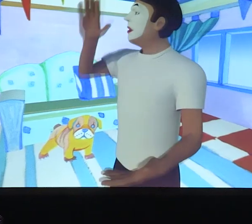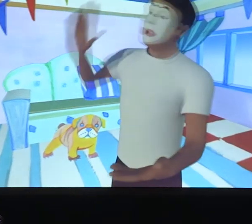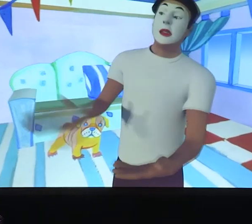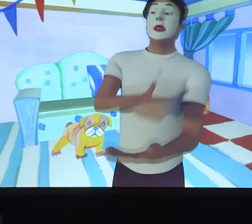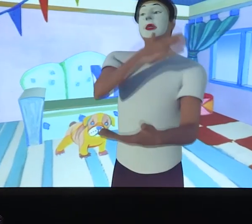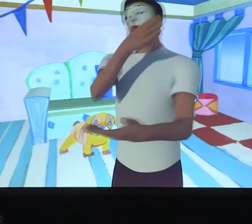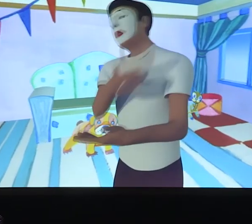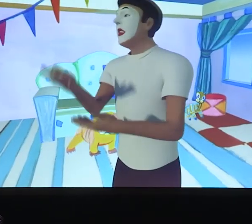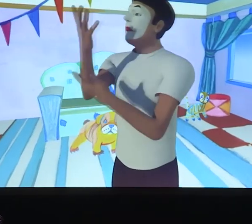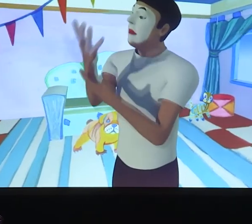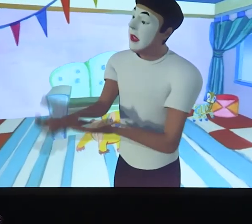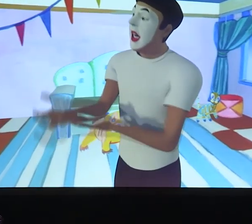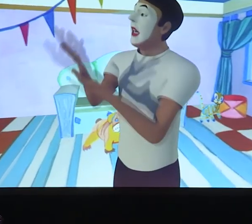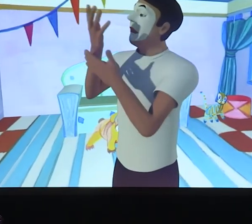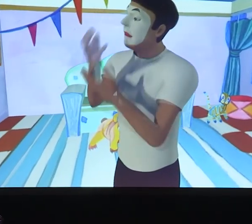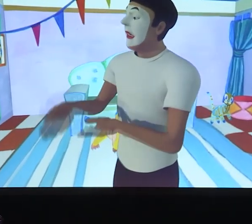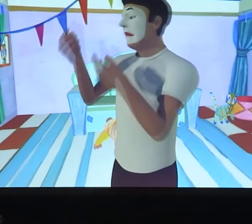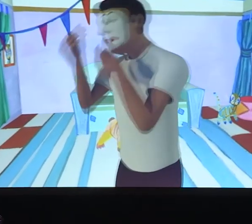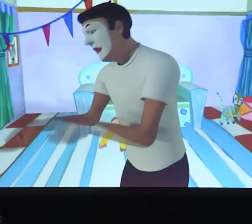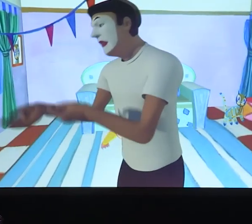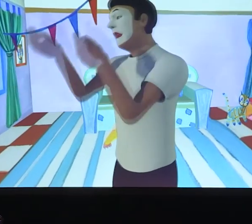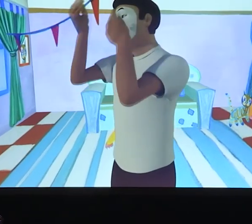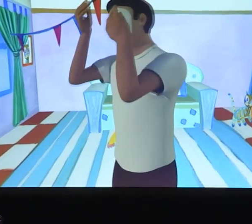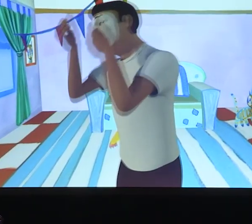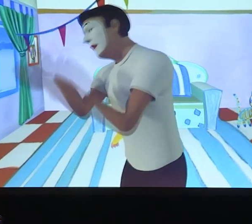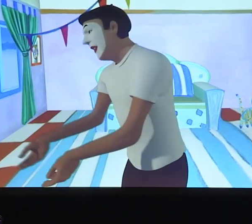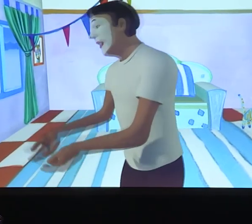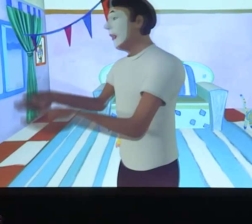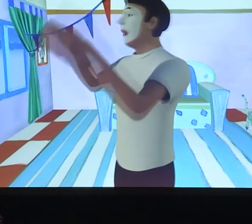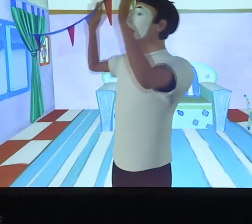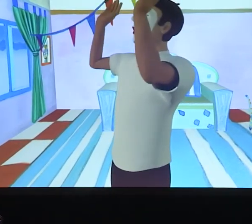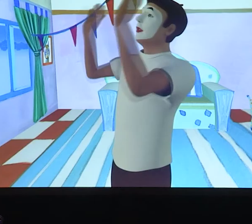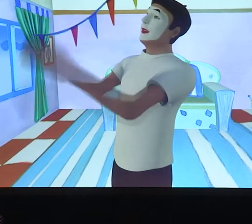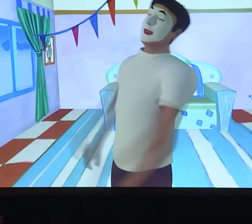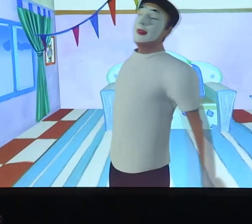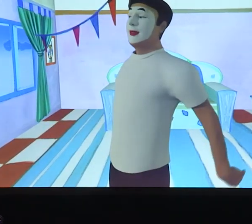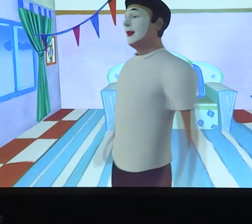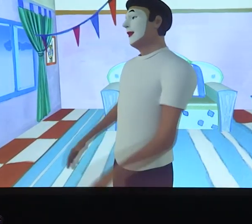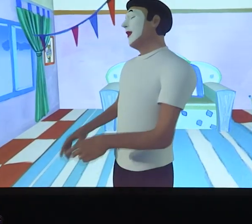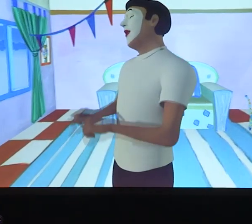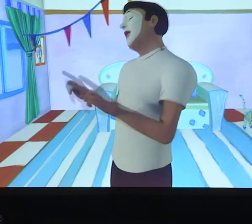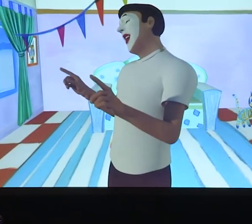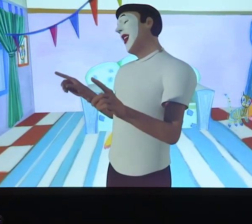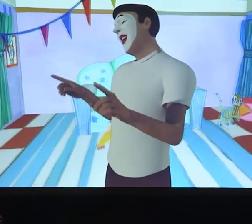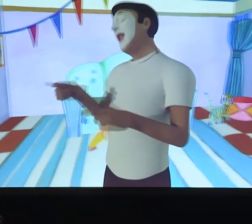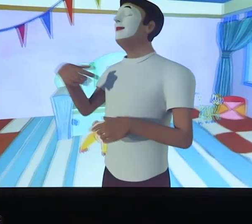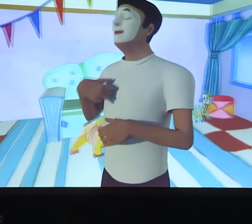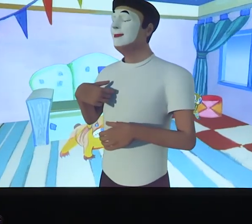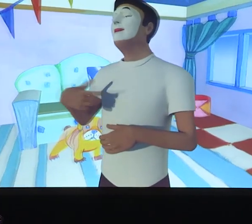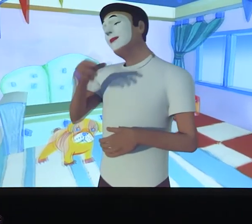He's recounting now on a Saturday, one Saturday in particular, when the dog wouldn't stop barking, the cat wouldn't stop staring,